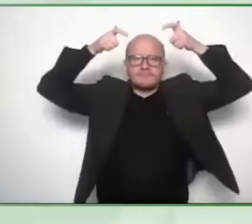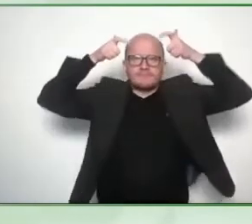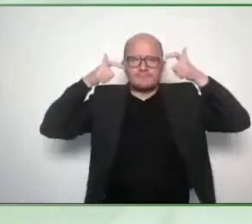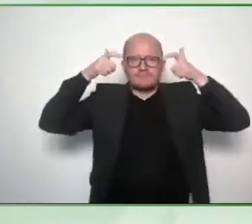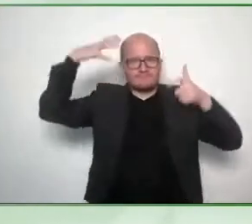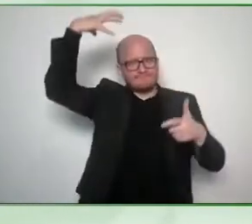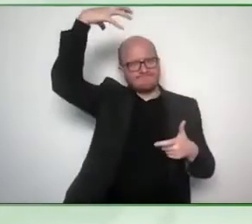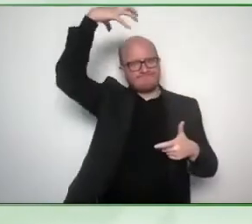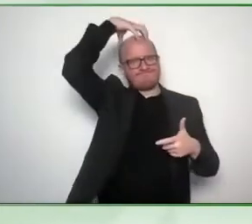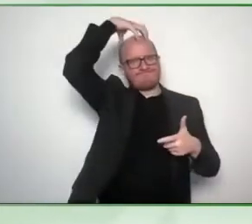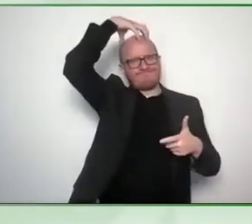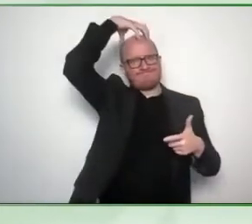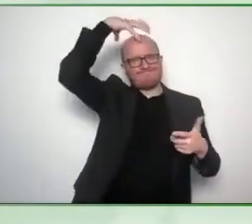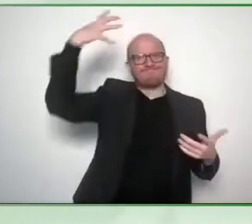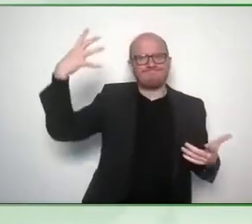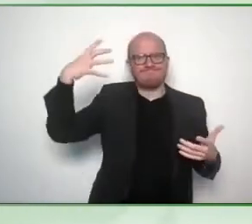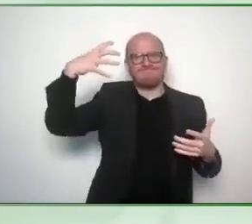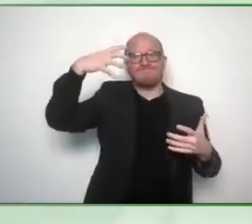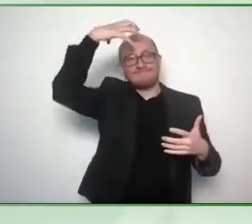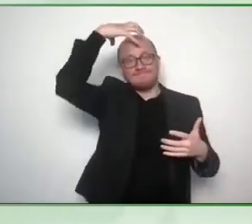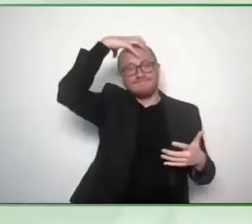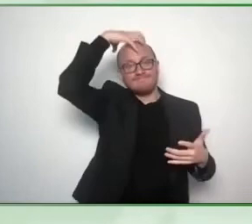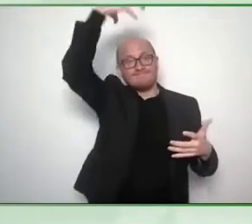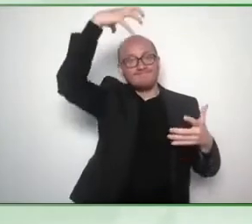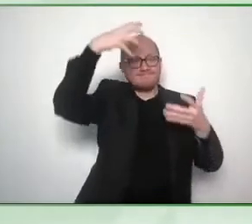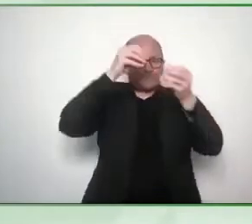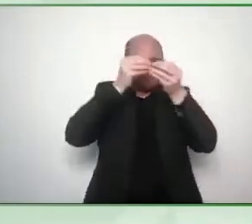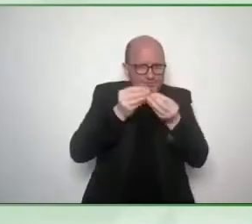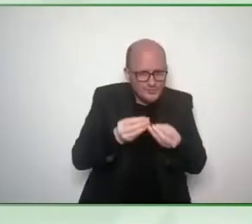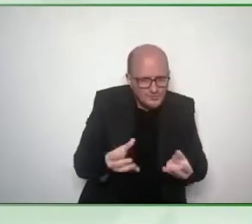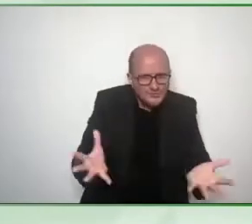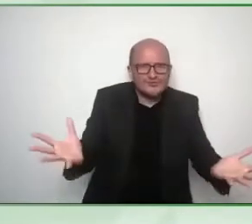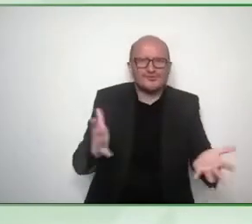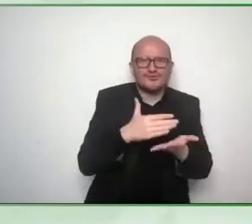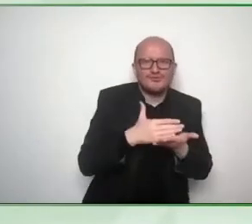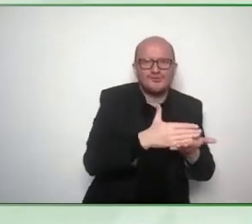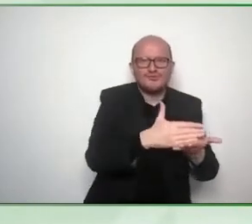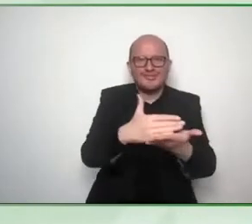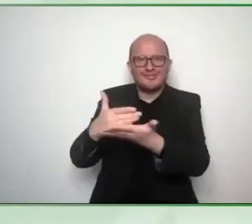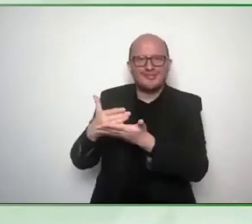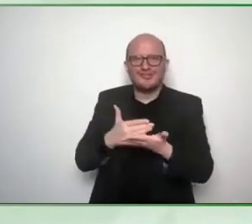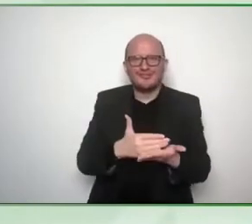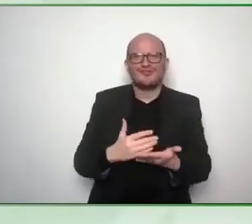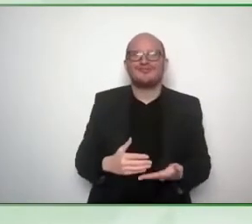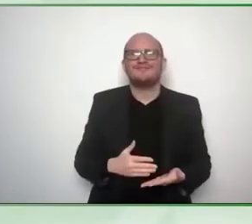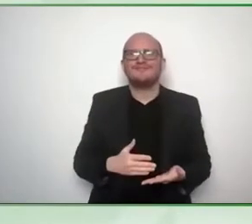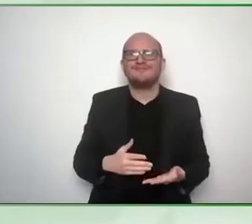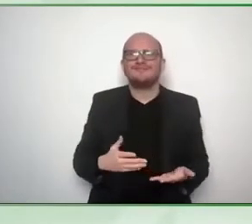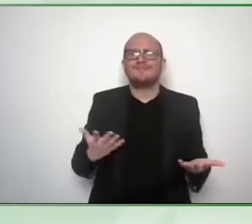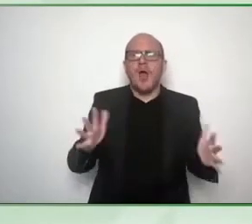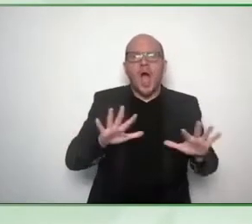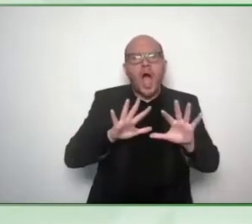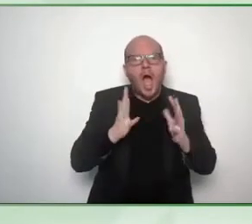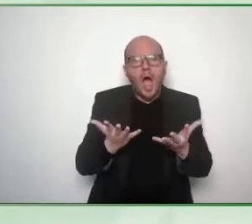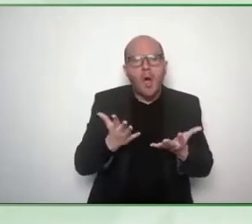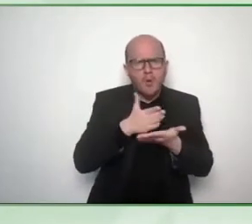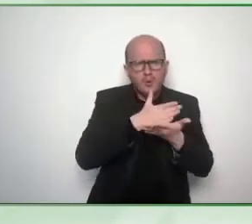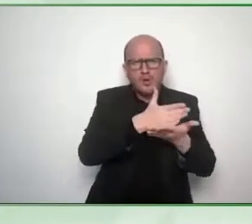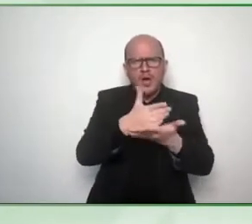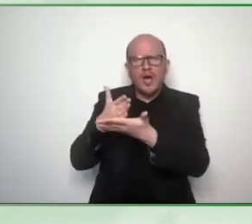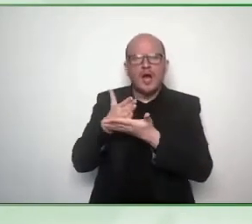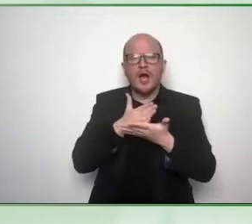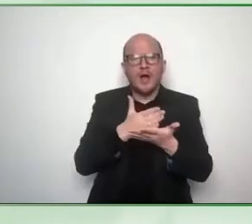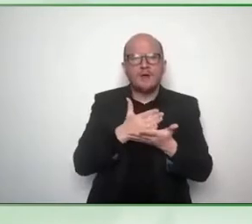um elevate the voices of the people um we give opportunities to people who did not have opportunities